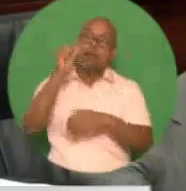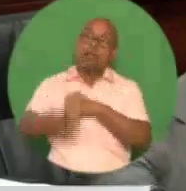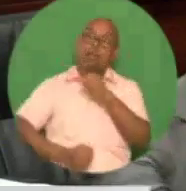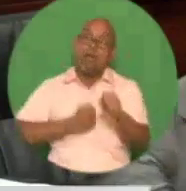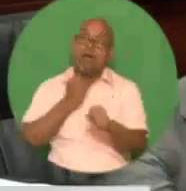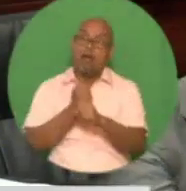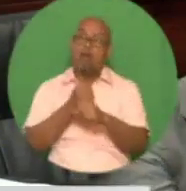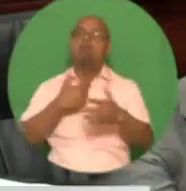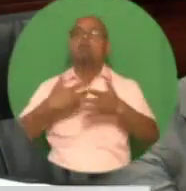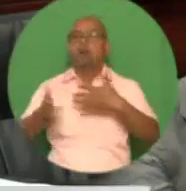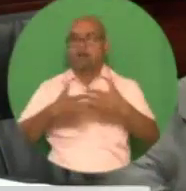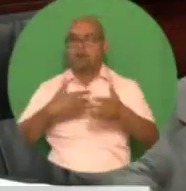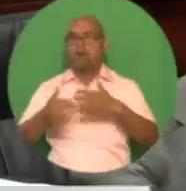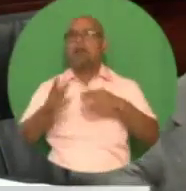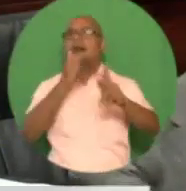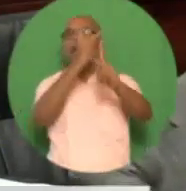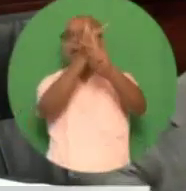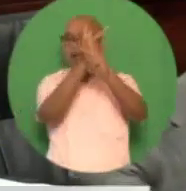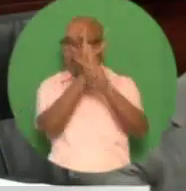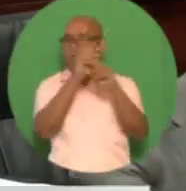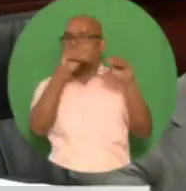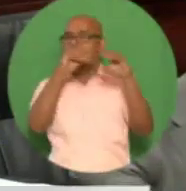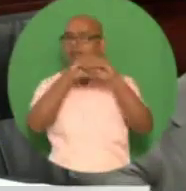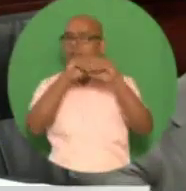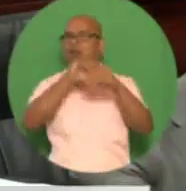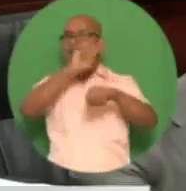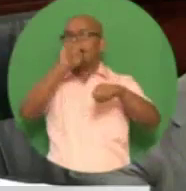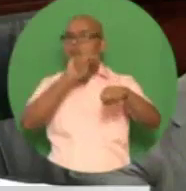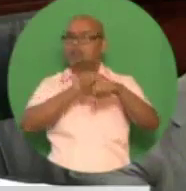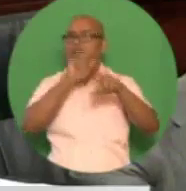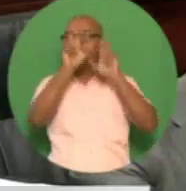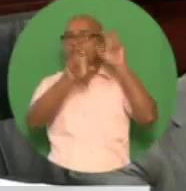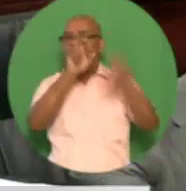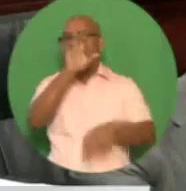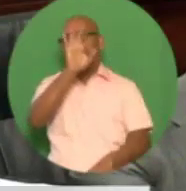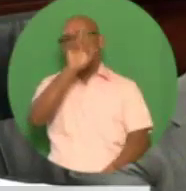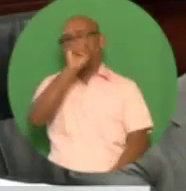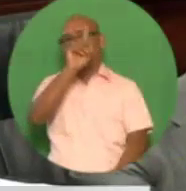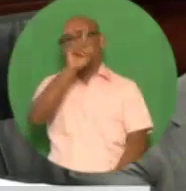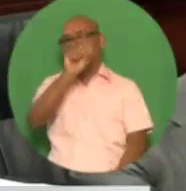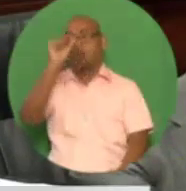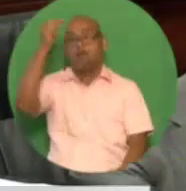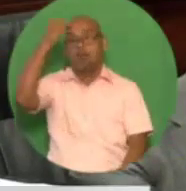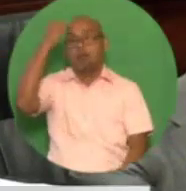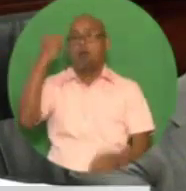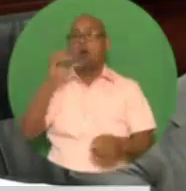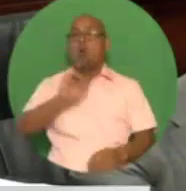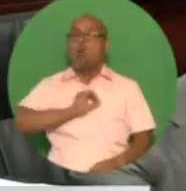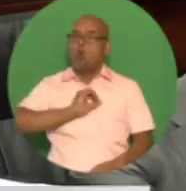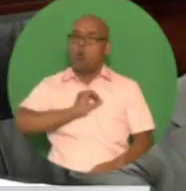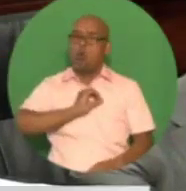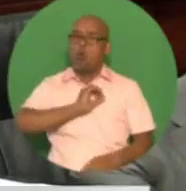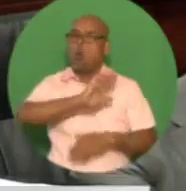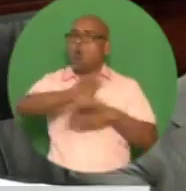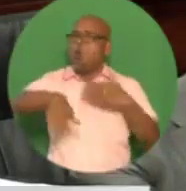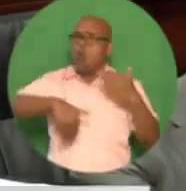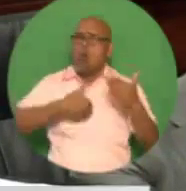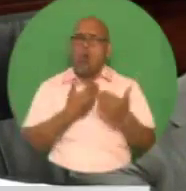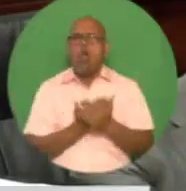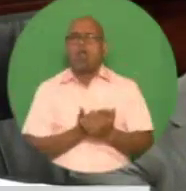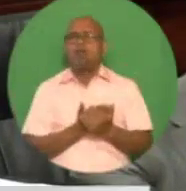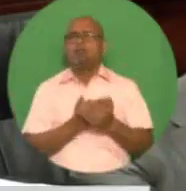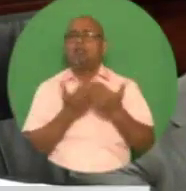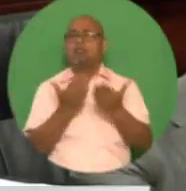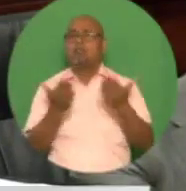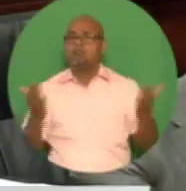in the National Investment Fund. Government as the 100 percent shareholder of National Investment Fund will have full